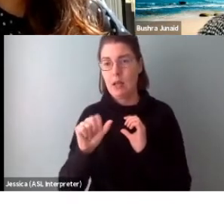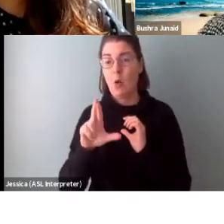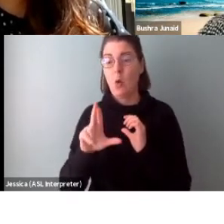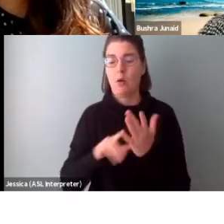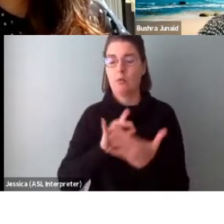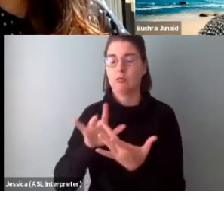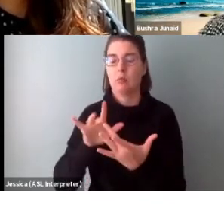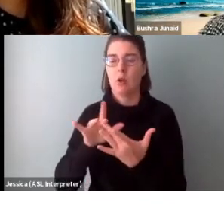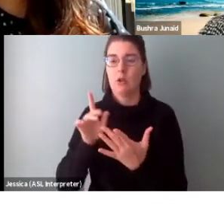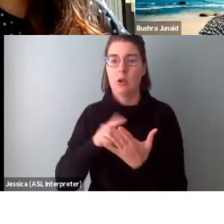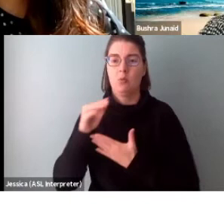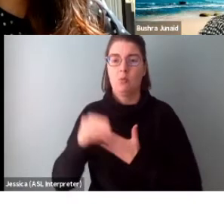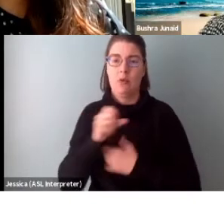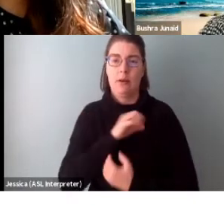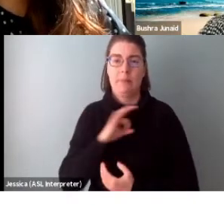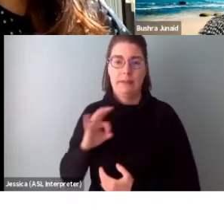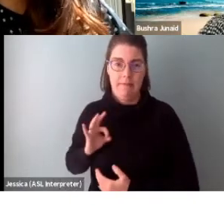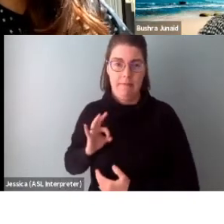staff.